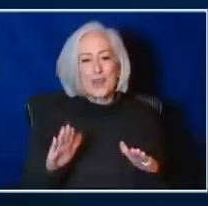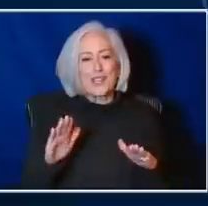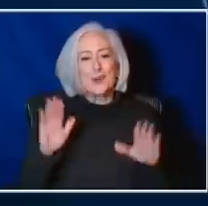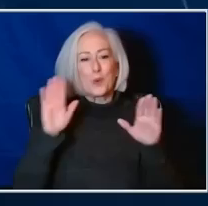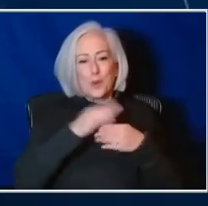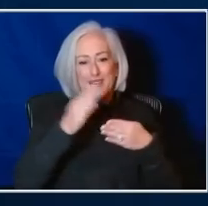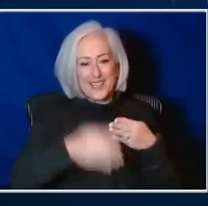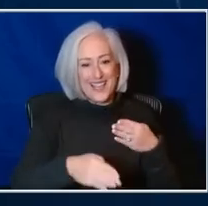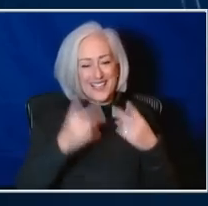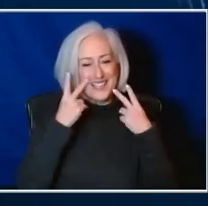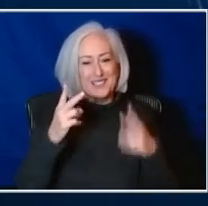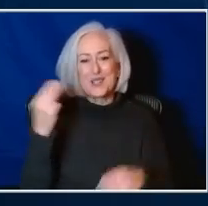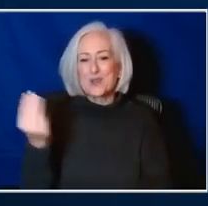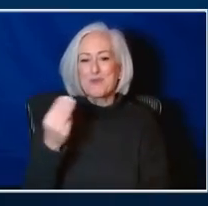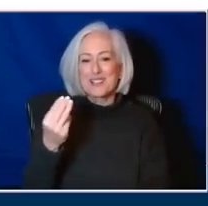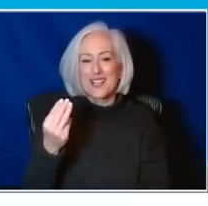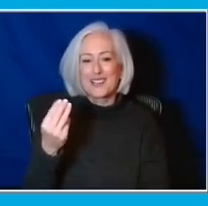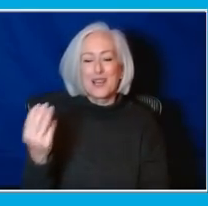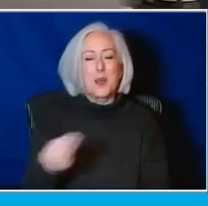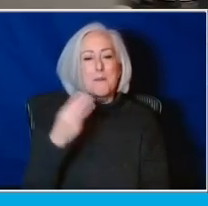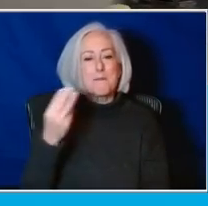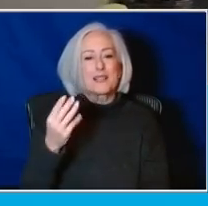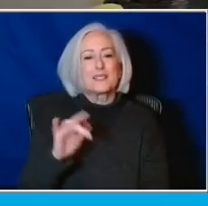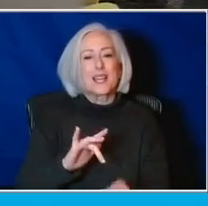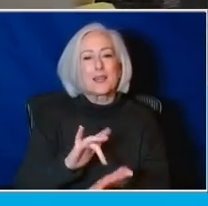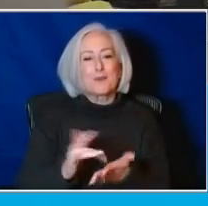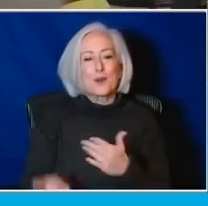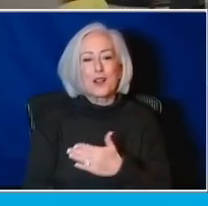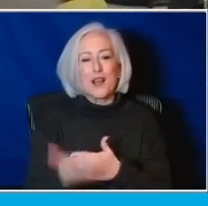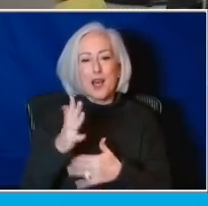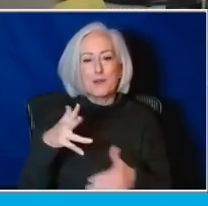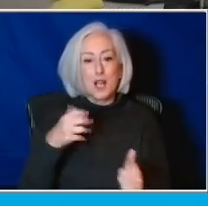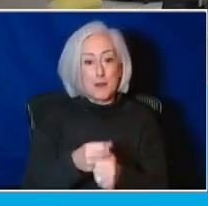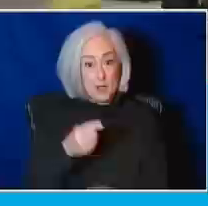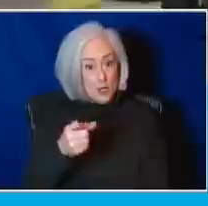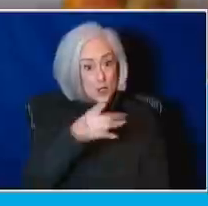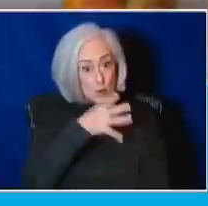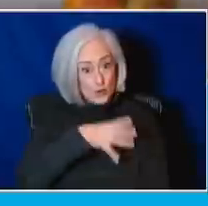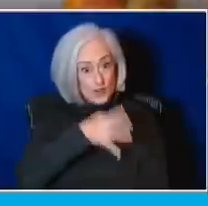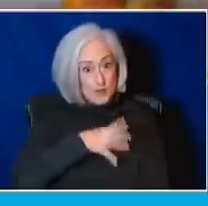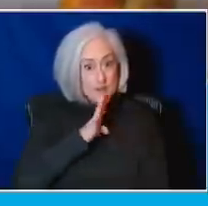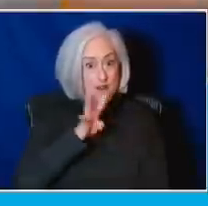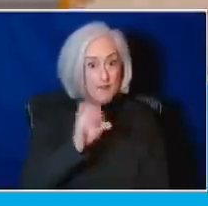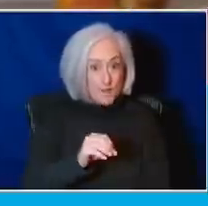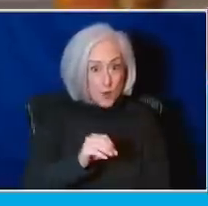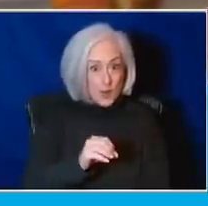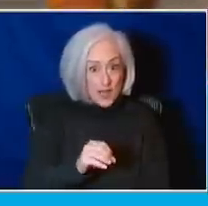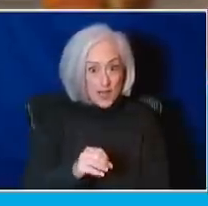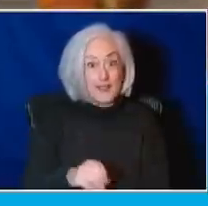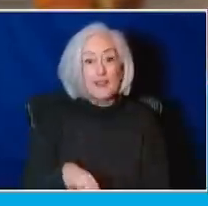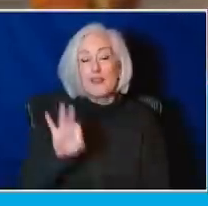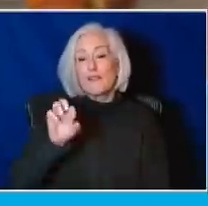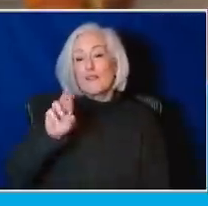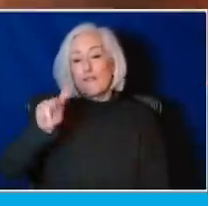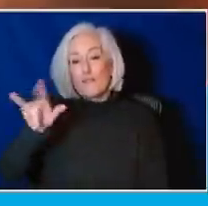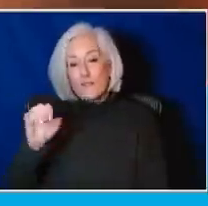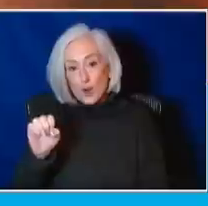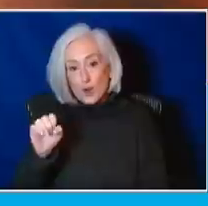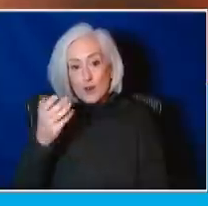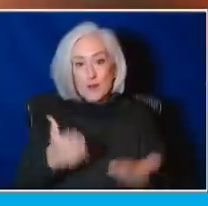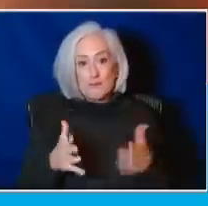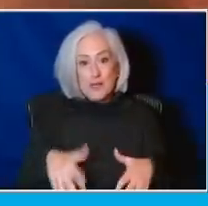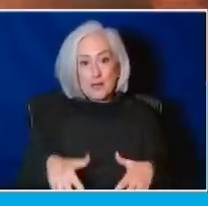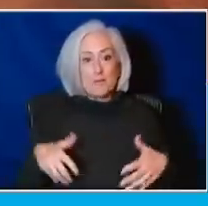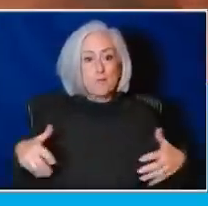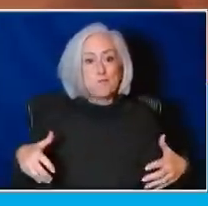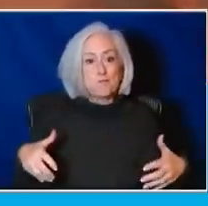Coming up Monday on the morning medical update. Are you female, 40, fertile, and perhaps carrying some added weight? Then